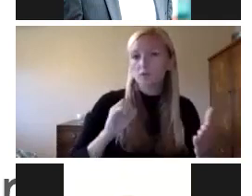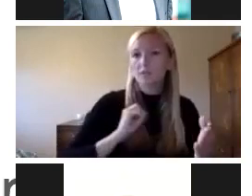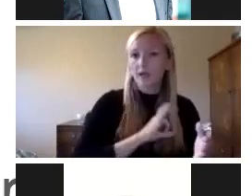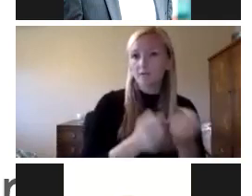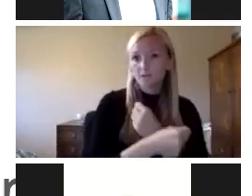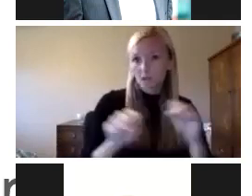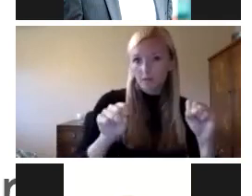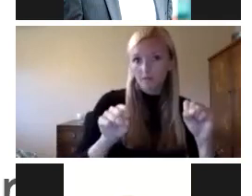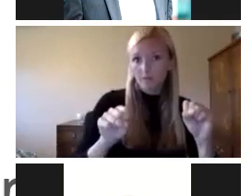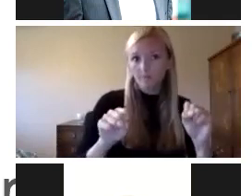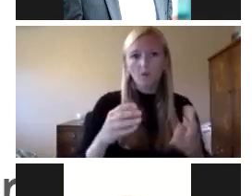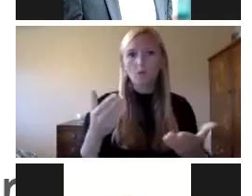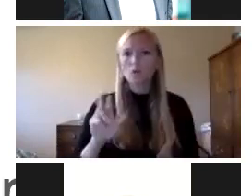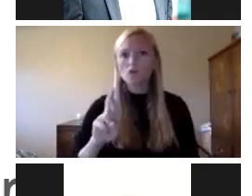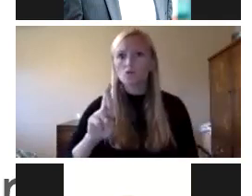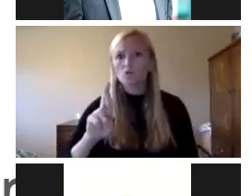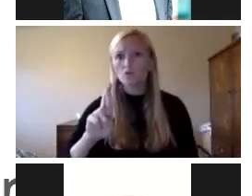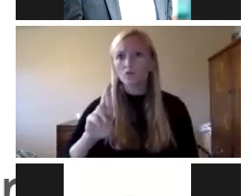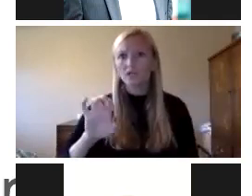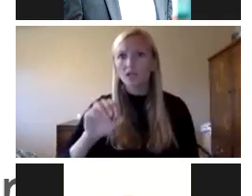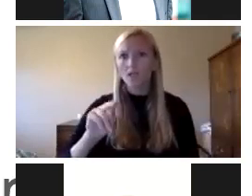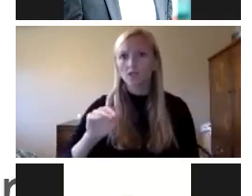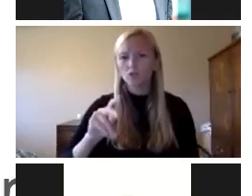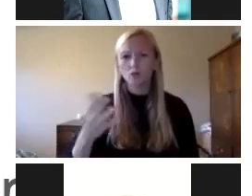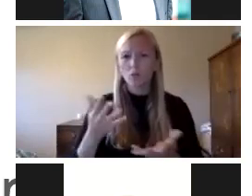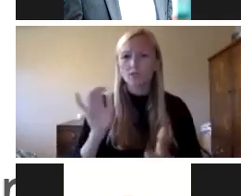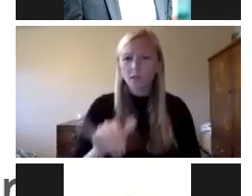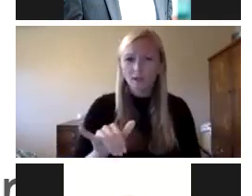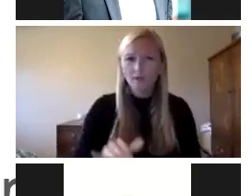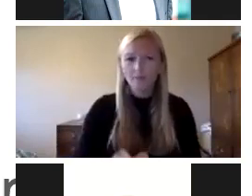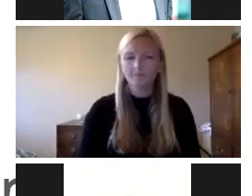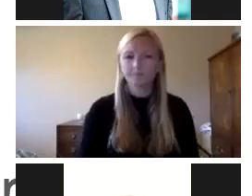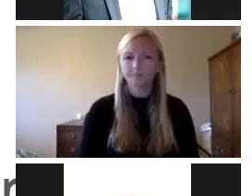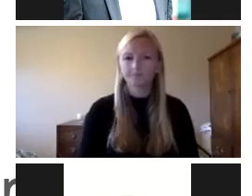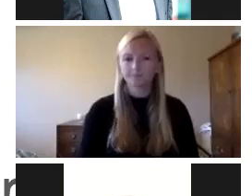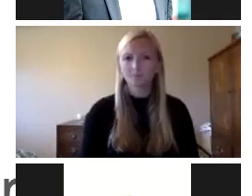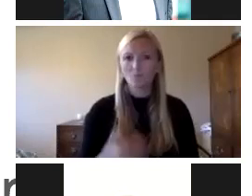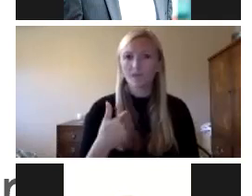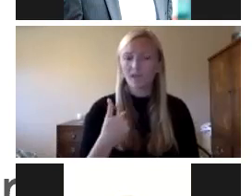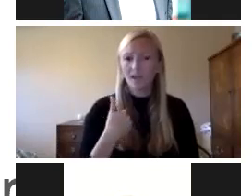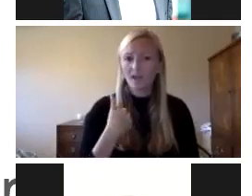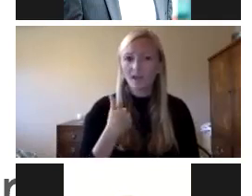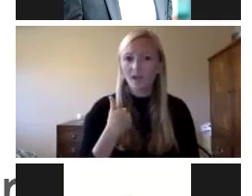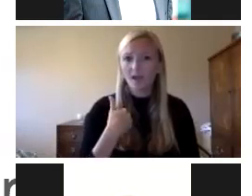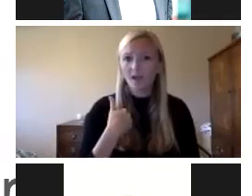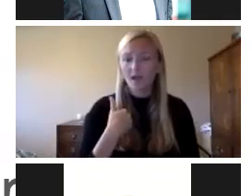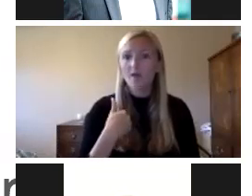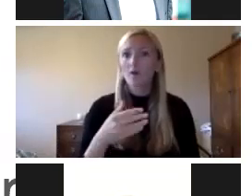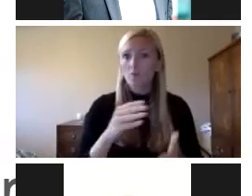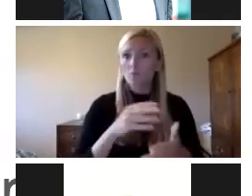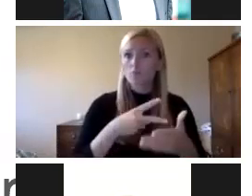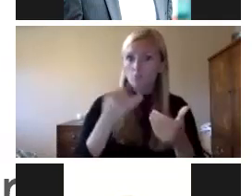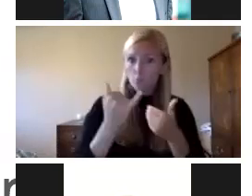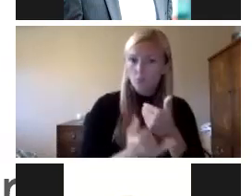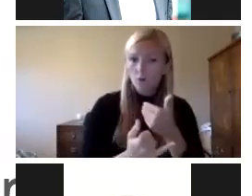So what is reconstitution? In the world of emergency management disaster planning, we have elements of what we call a viable continuity program or